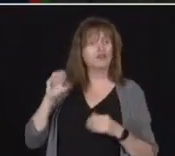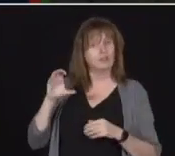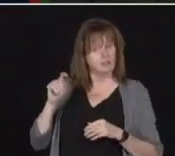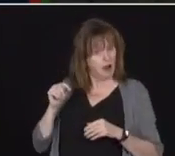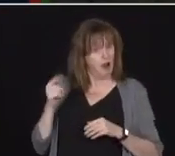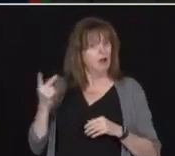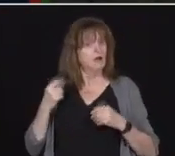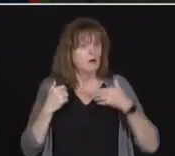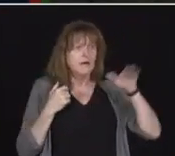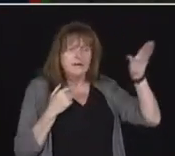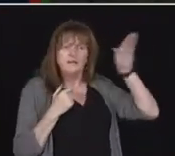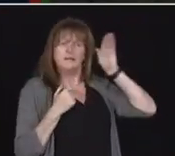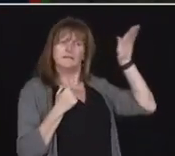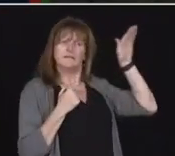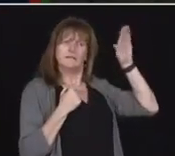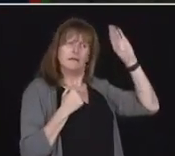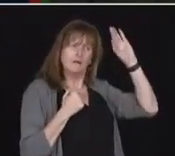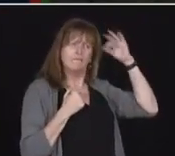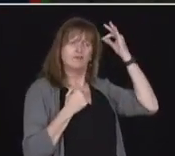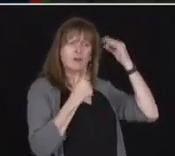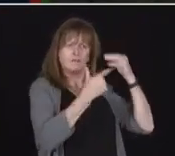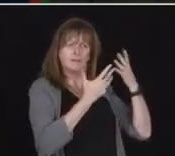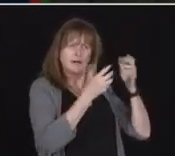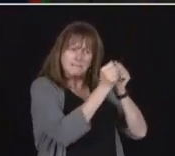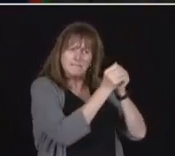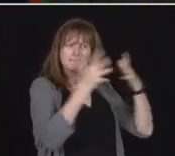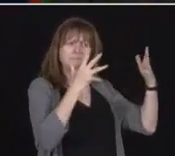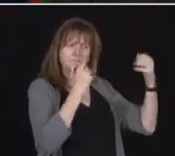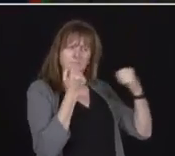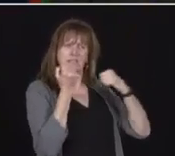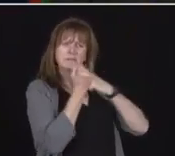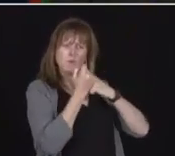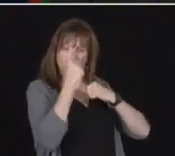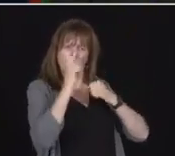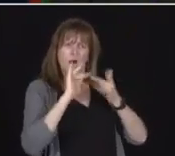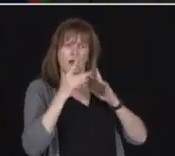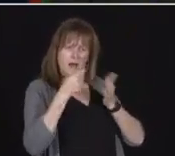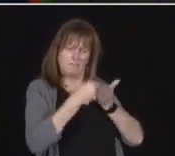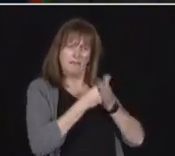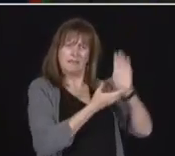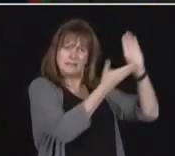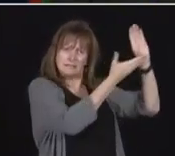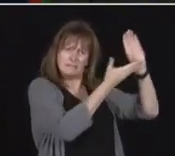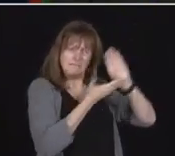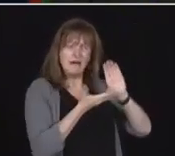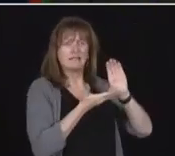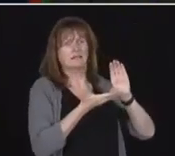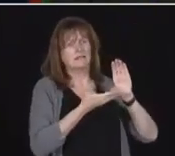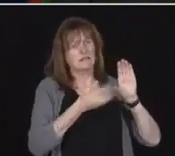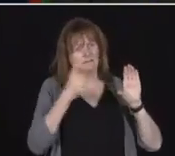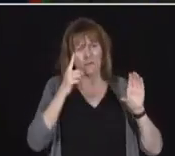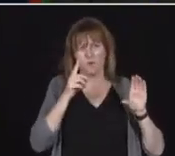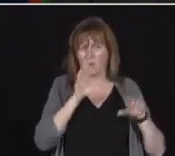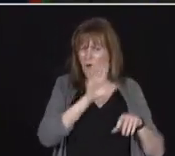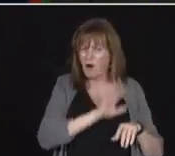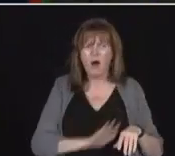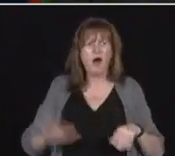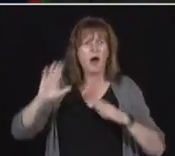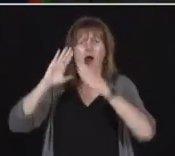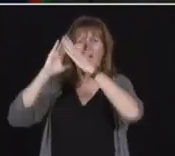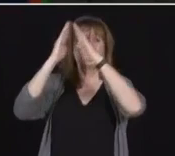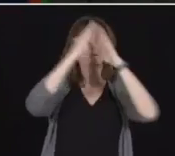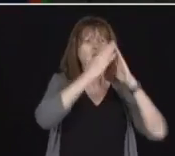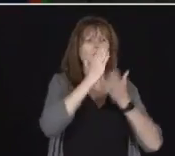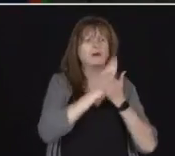funding broadband. We have called on them to accelerate funding reach those communities within our province that are pleading for this technological capability.